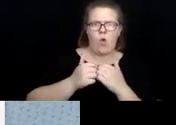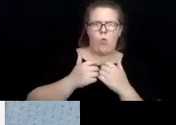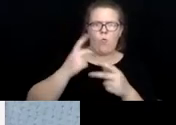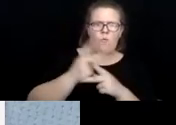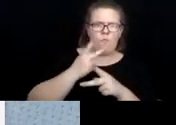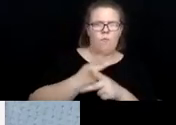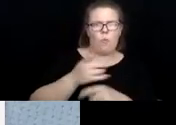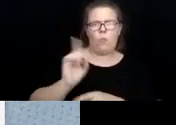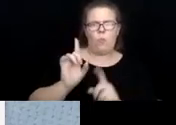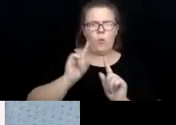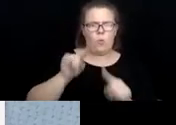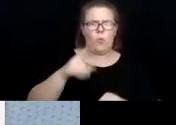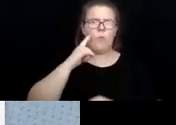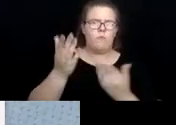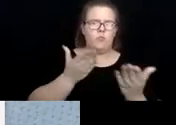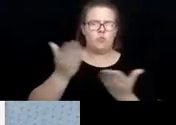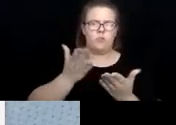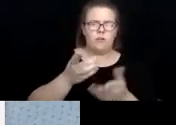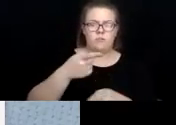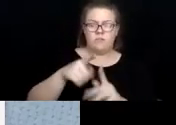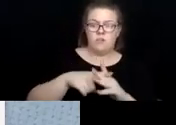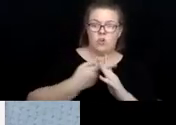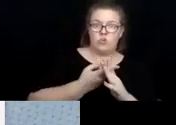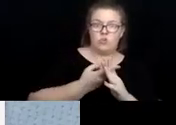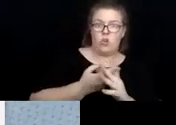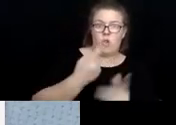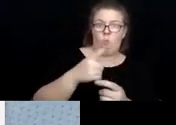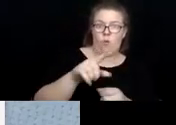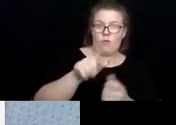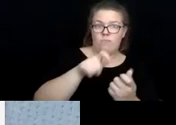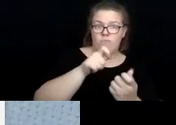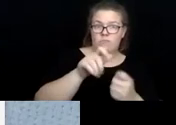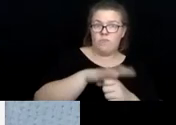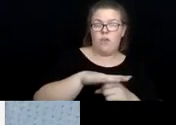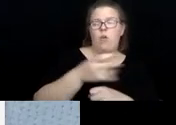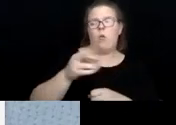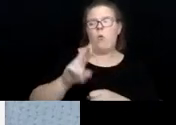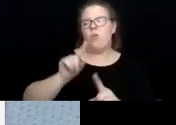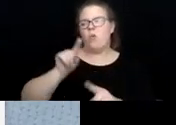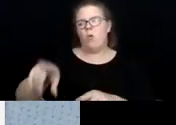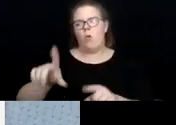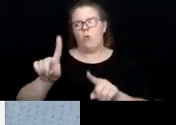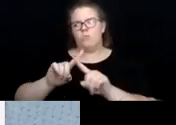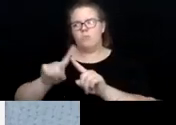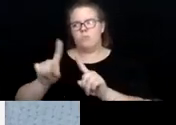where to go for those services? Do they start in one place or do they have to go specifically to certain agencies?